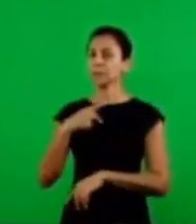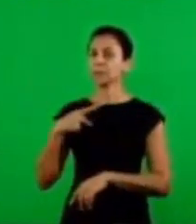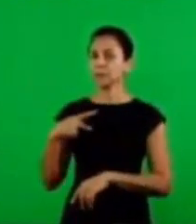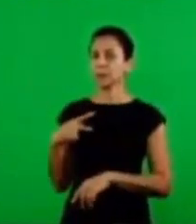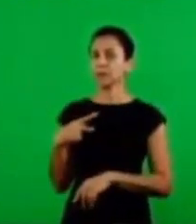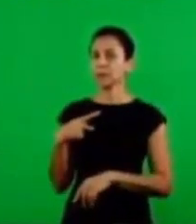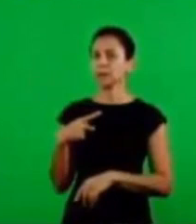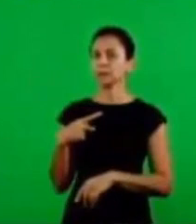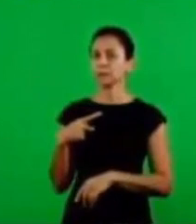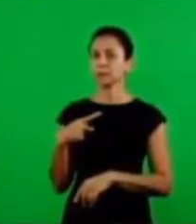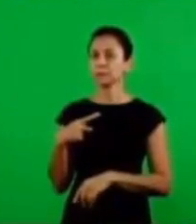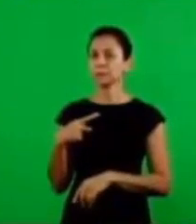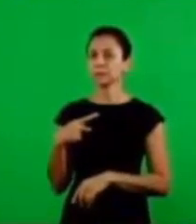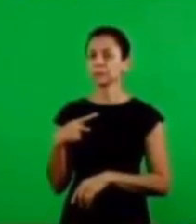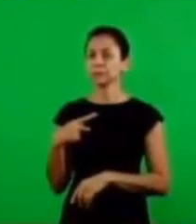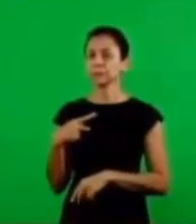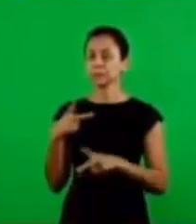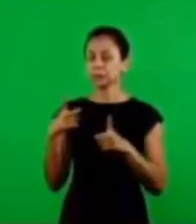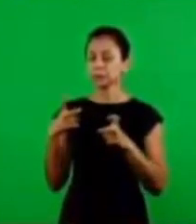to each pastor